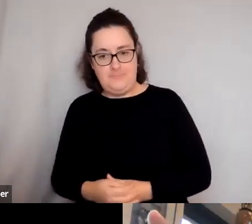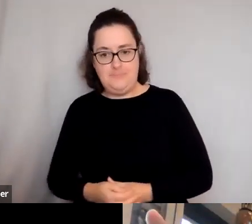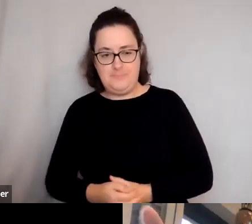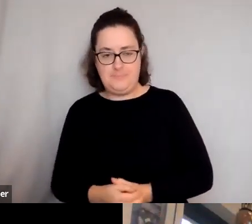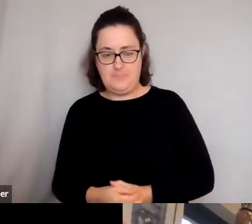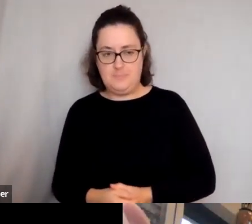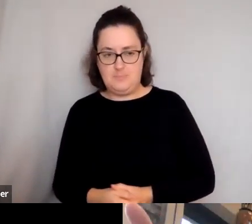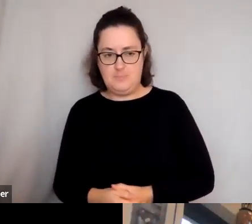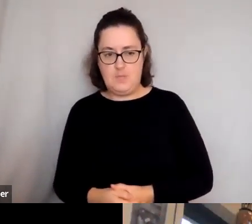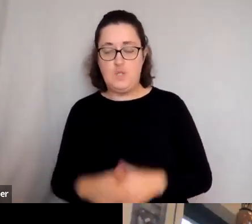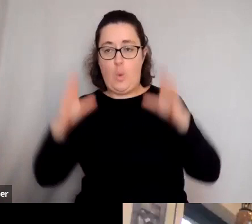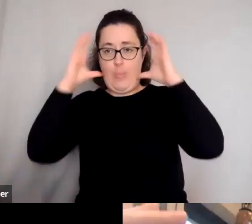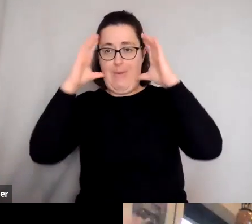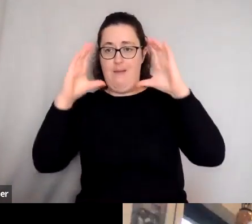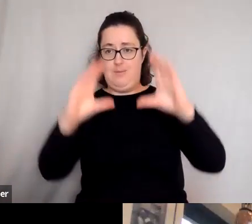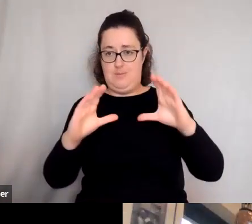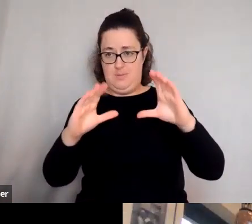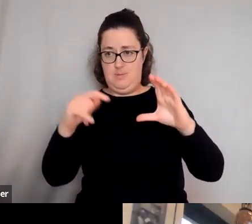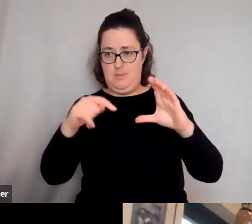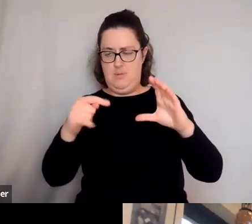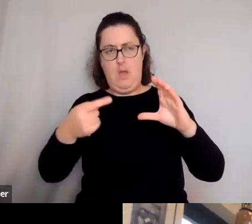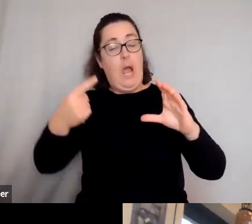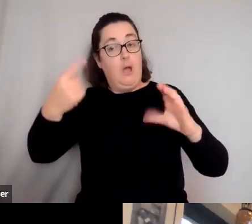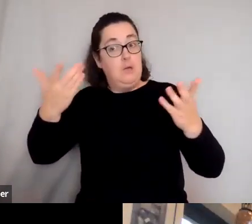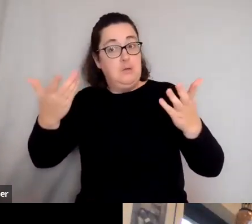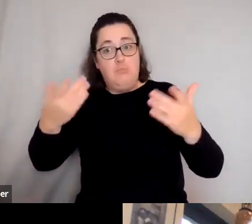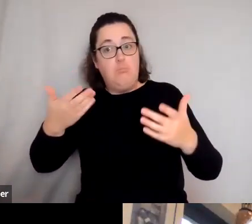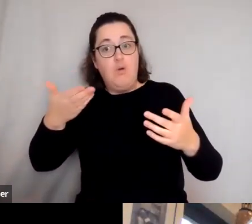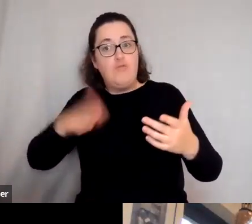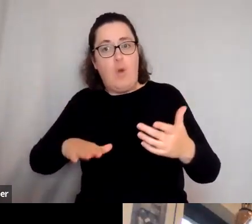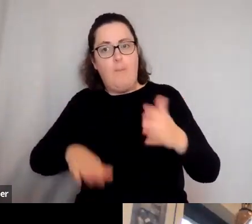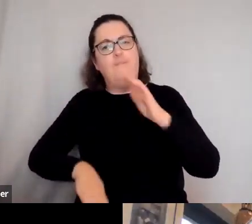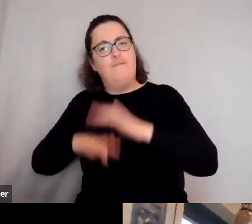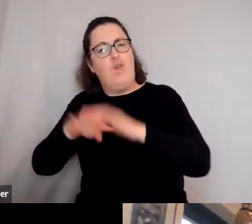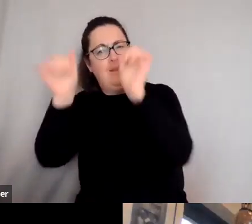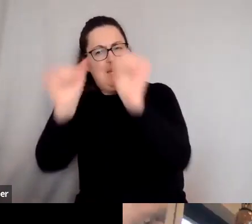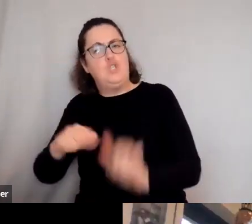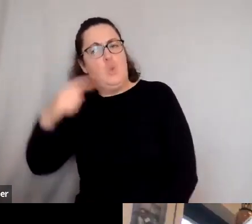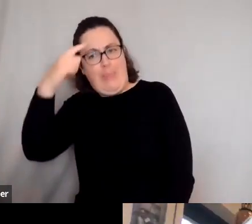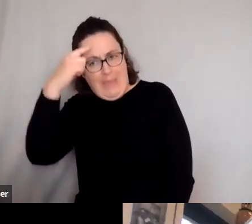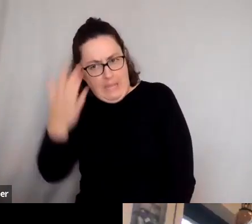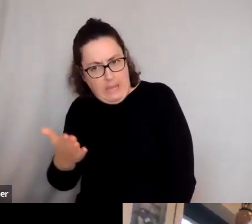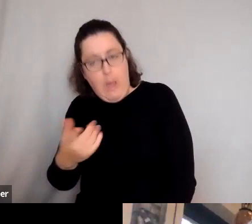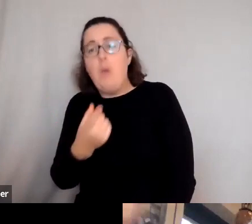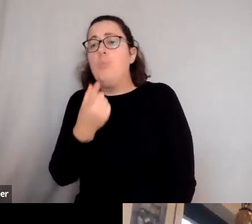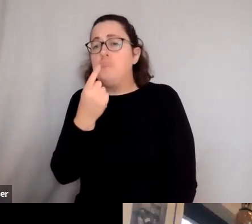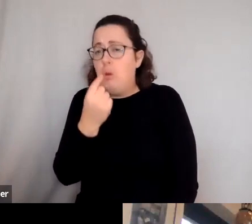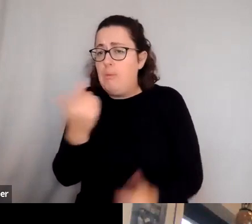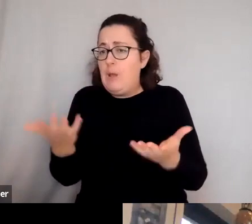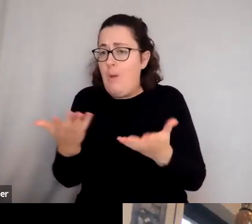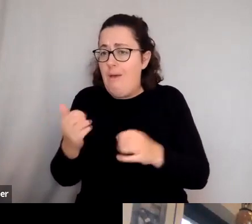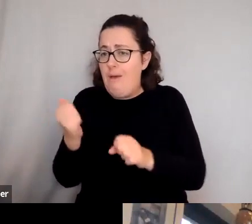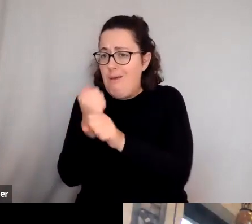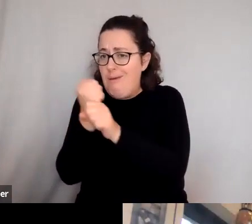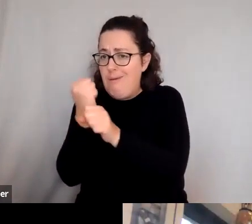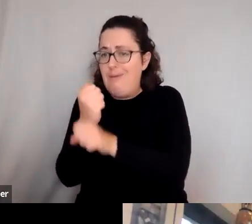a head that was probably came from a statue, a full size bronze statue, probably made in Italy. It was